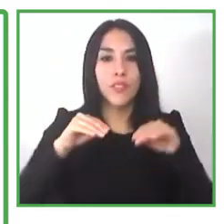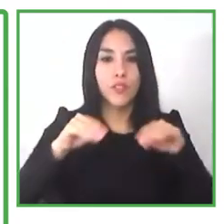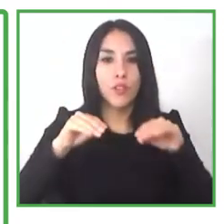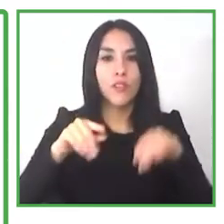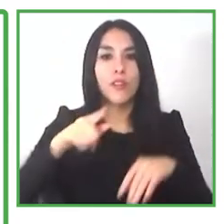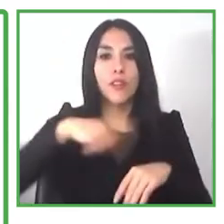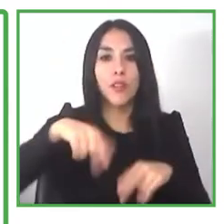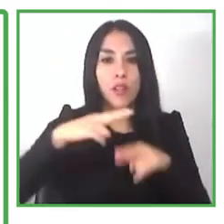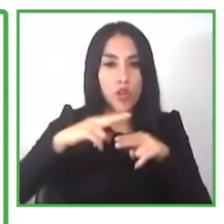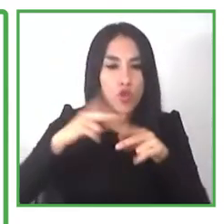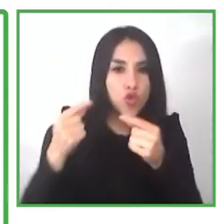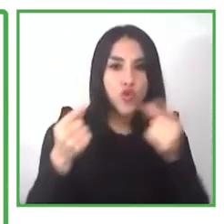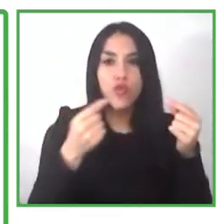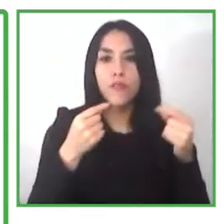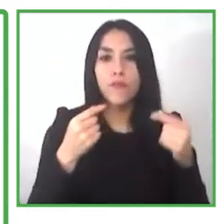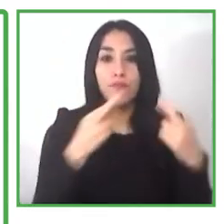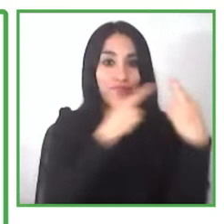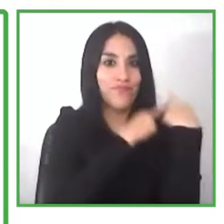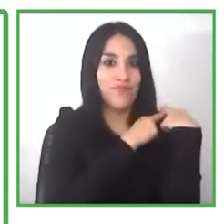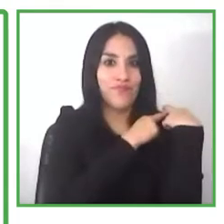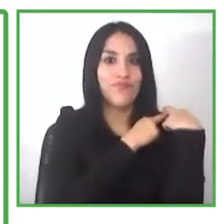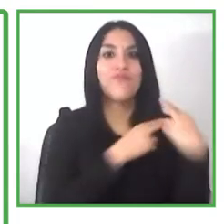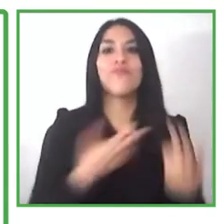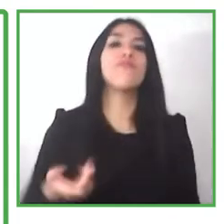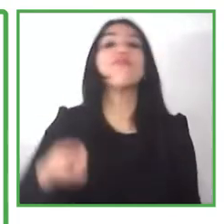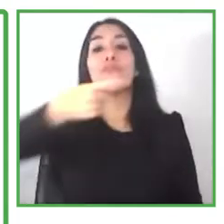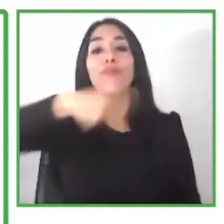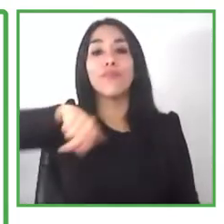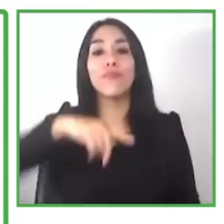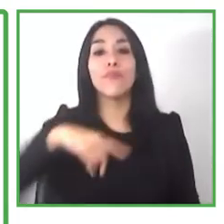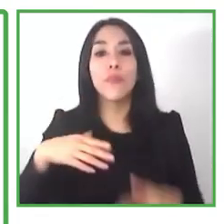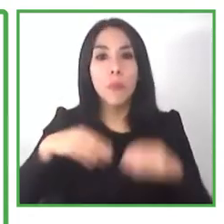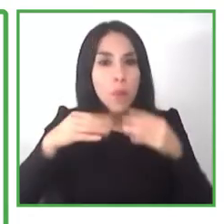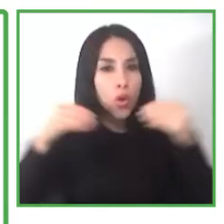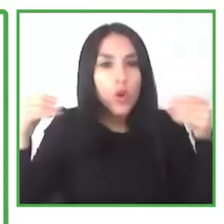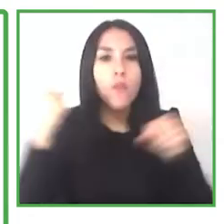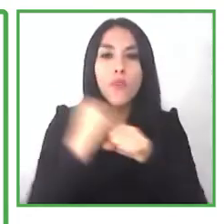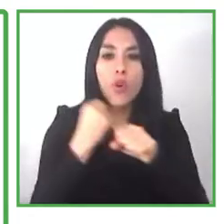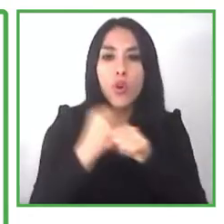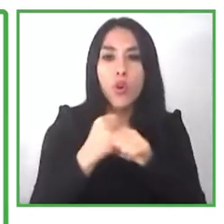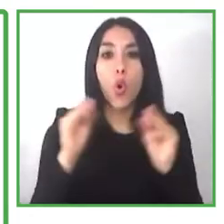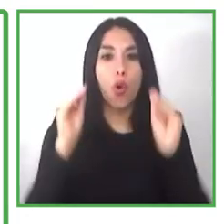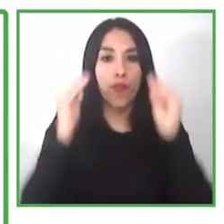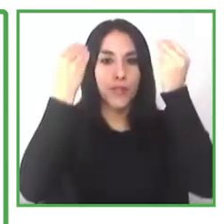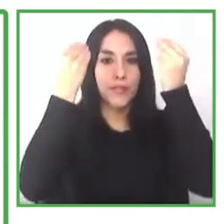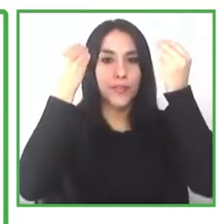that concludes my presentation thank you for the opportunity and enjoy the rest of the conference